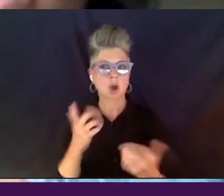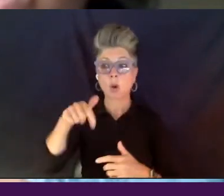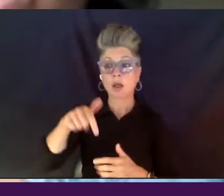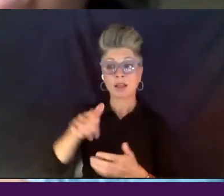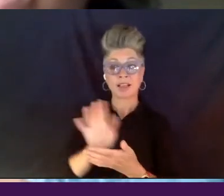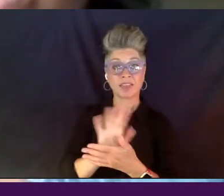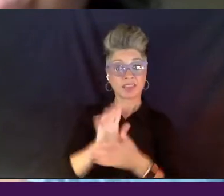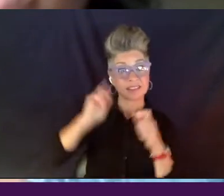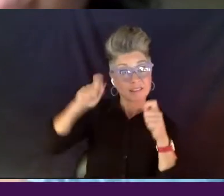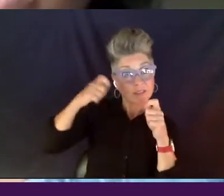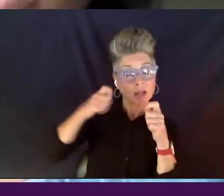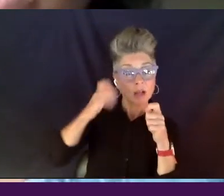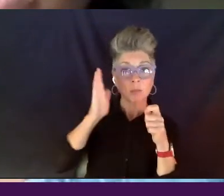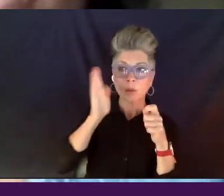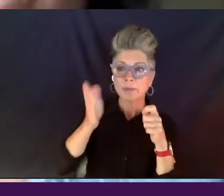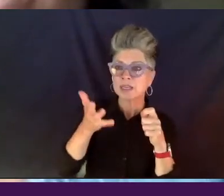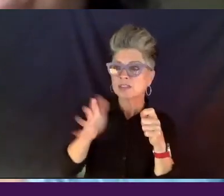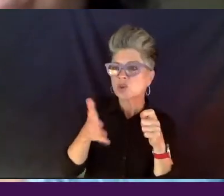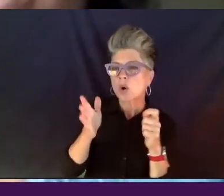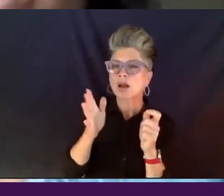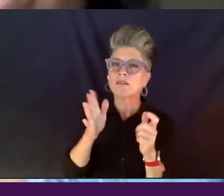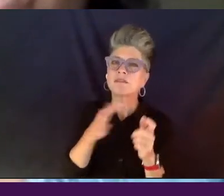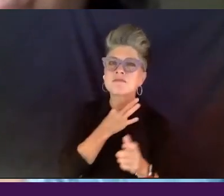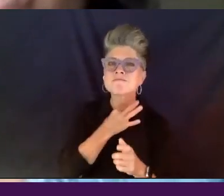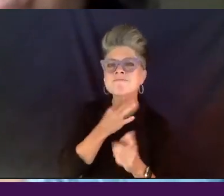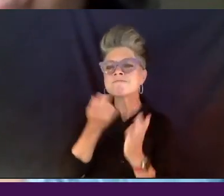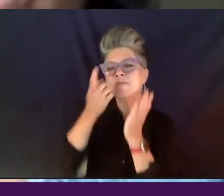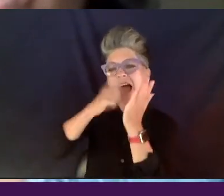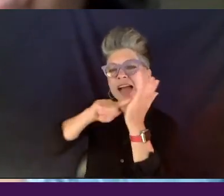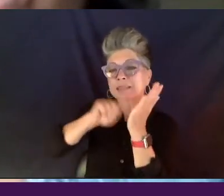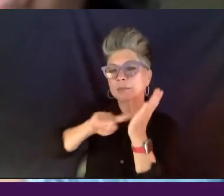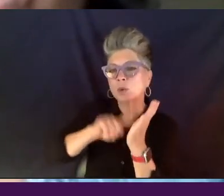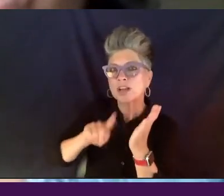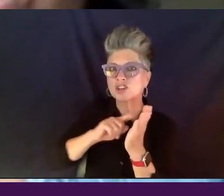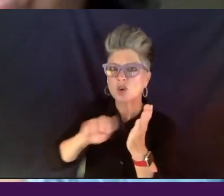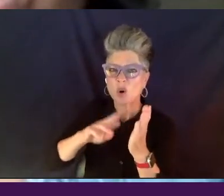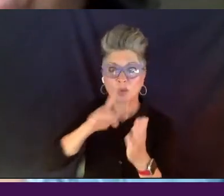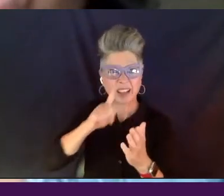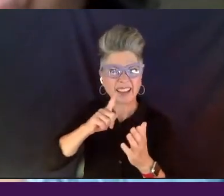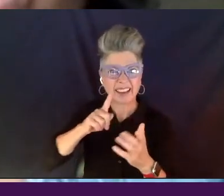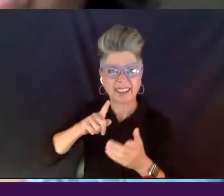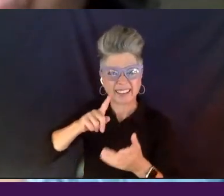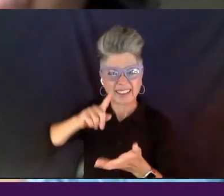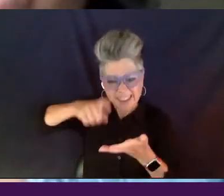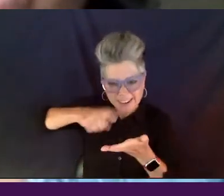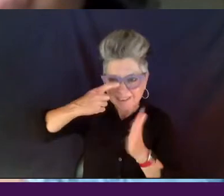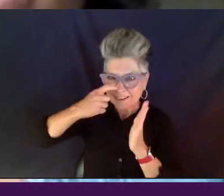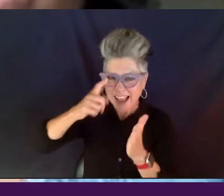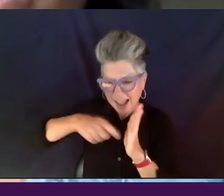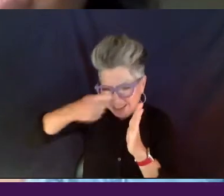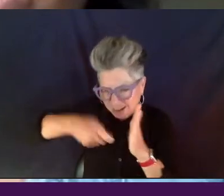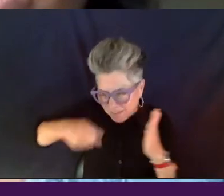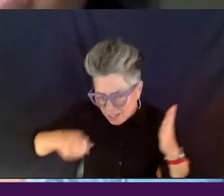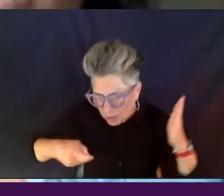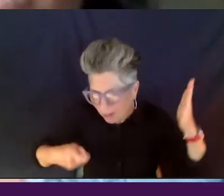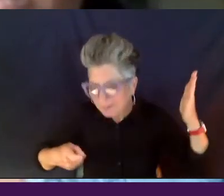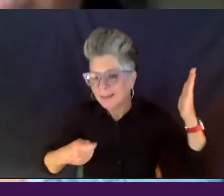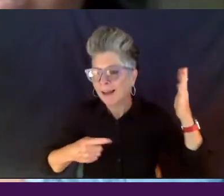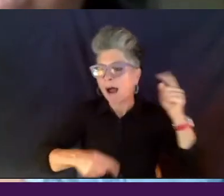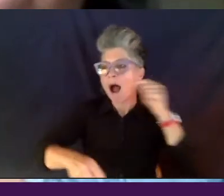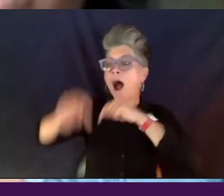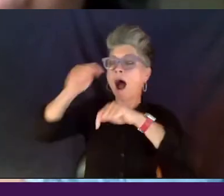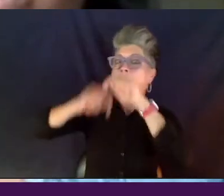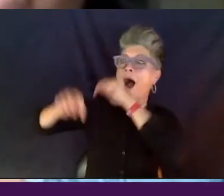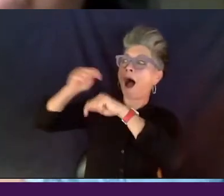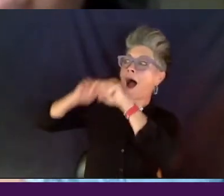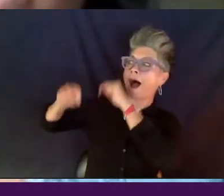to be sort of an exploration or an excavation really of my family's history, going all